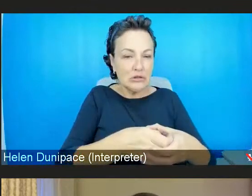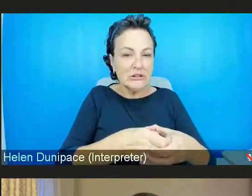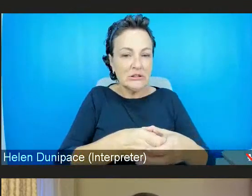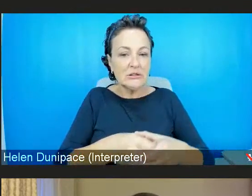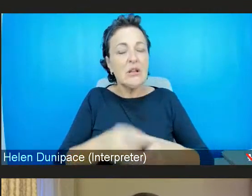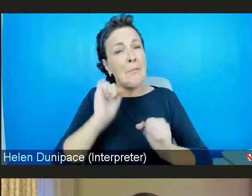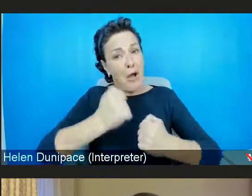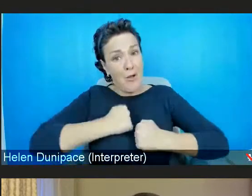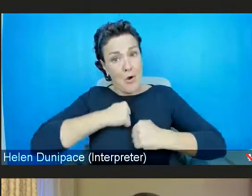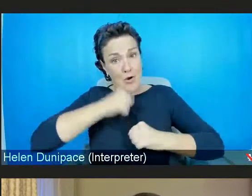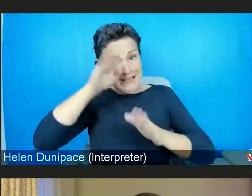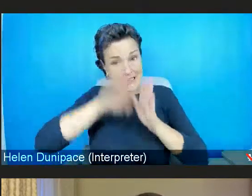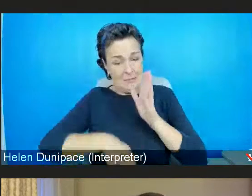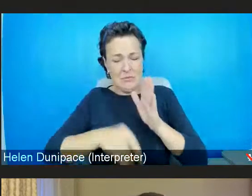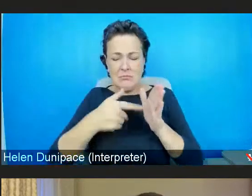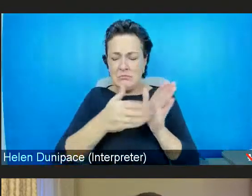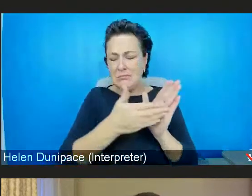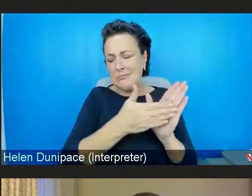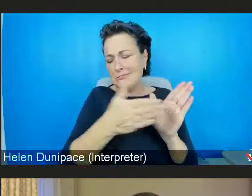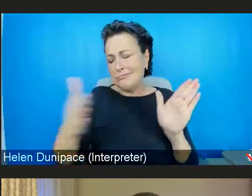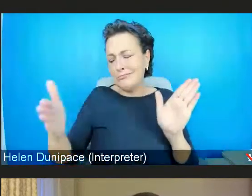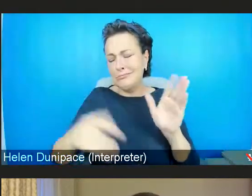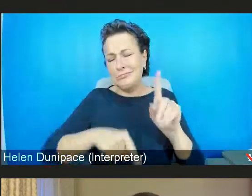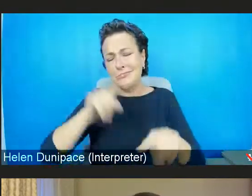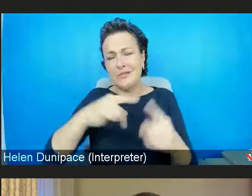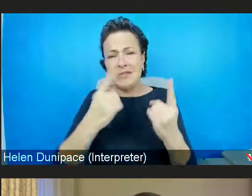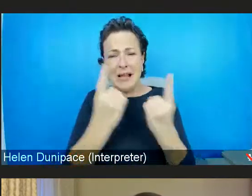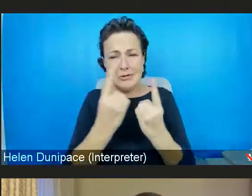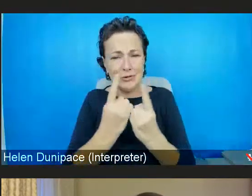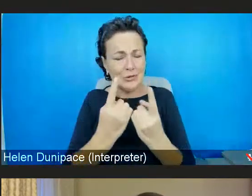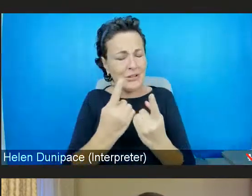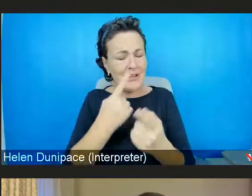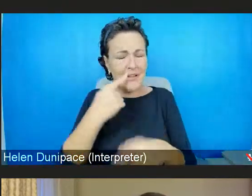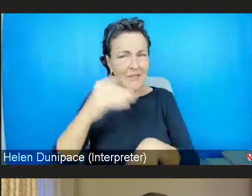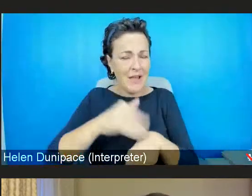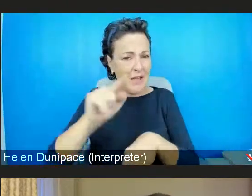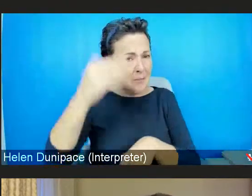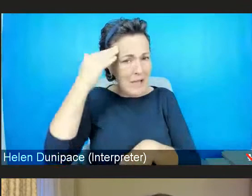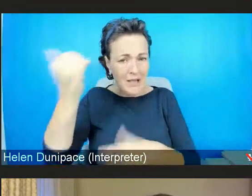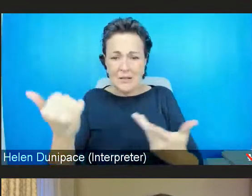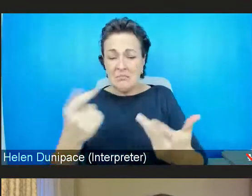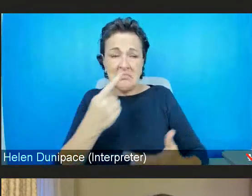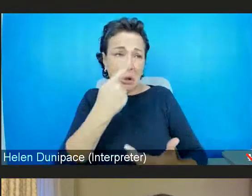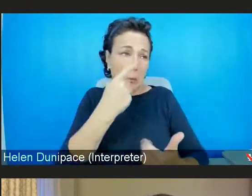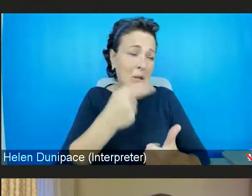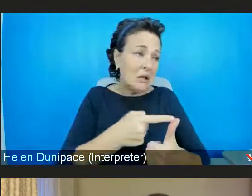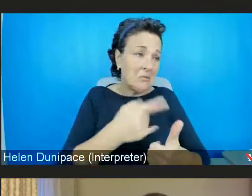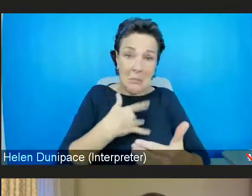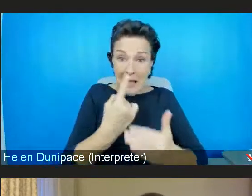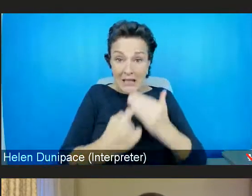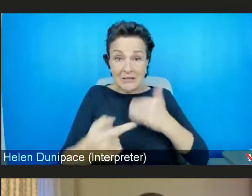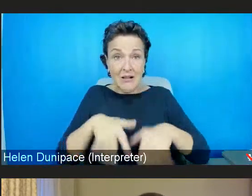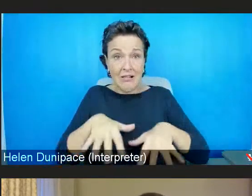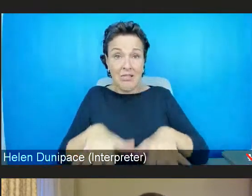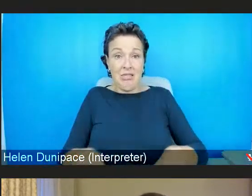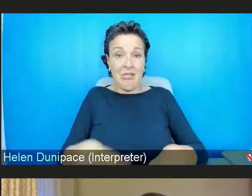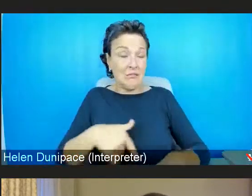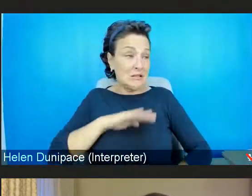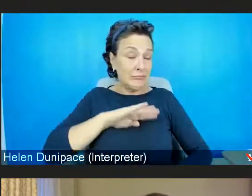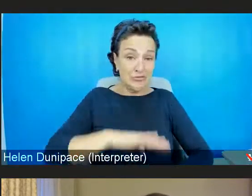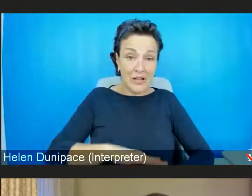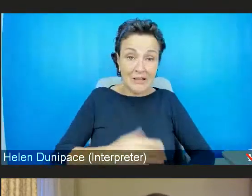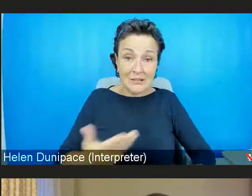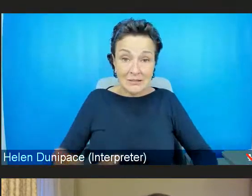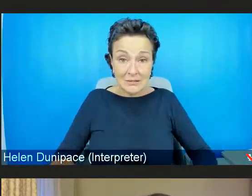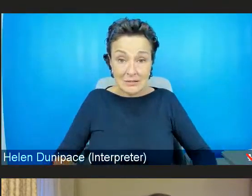range of issues that impact their mental health. This could be because they're isolated, they're depressed or they're